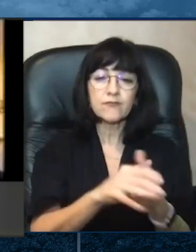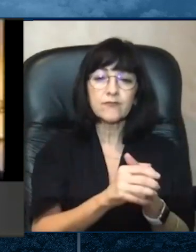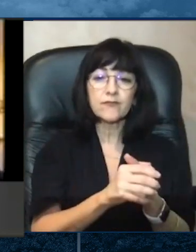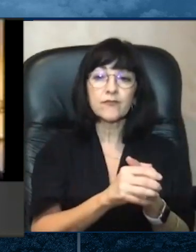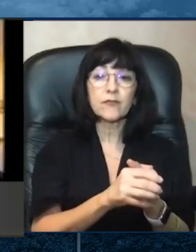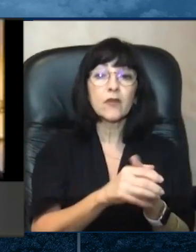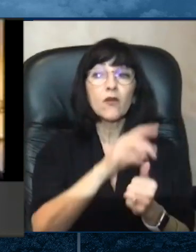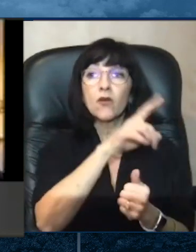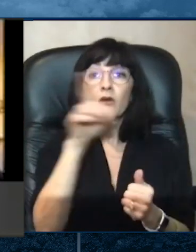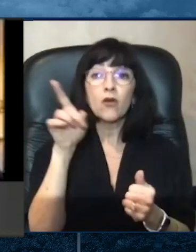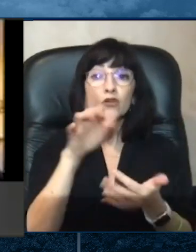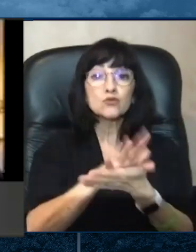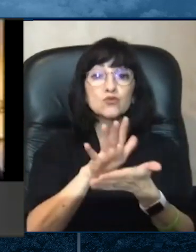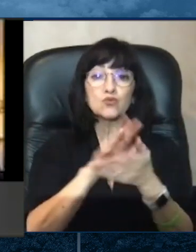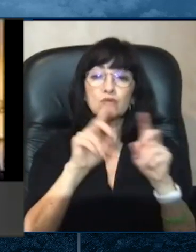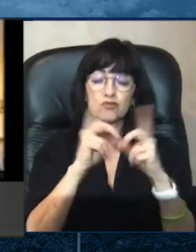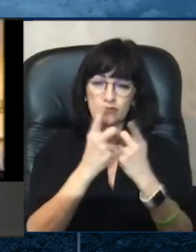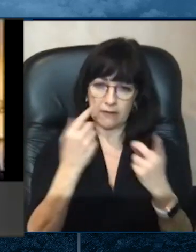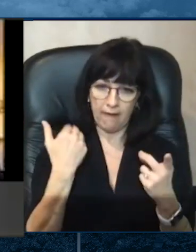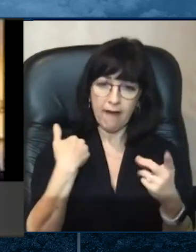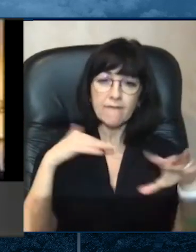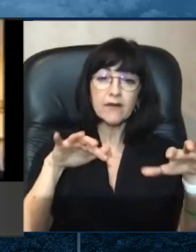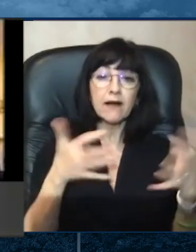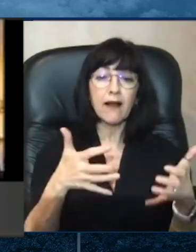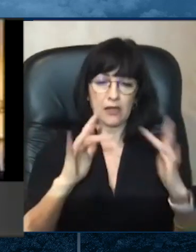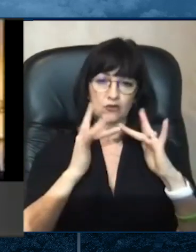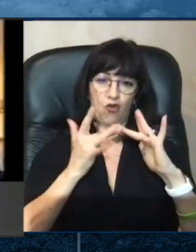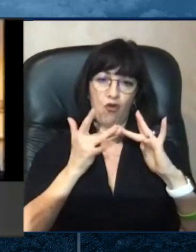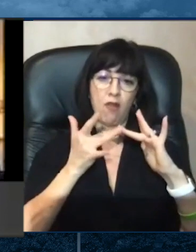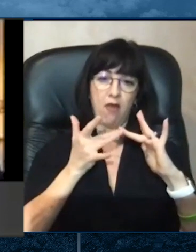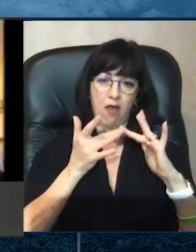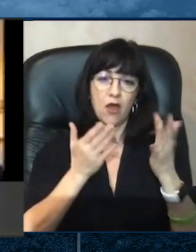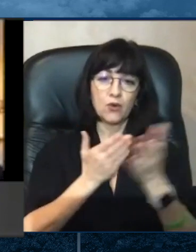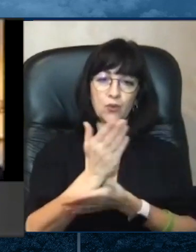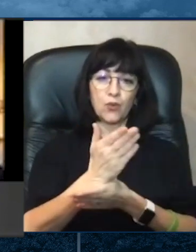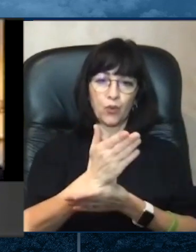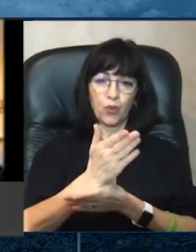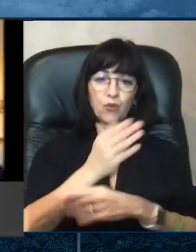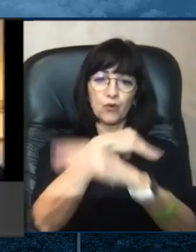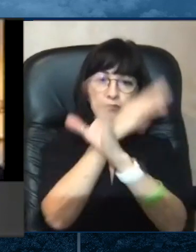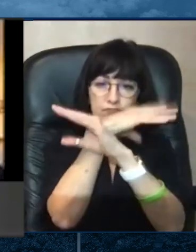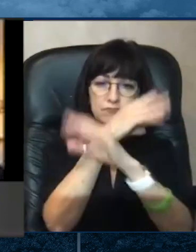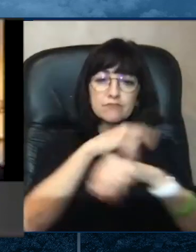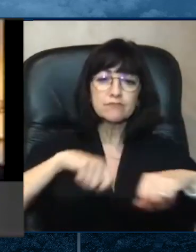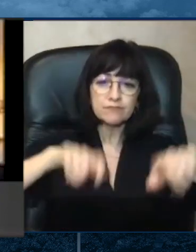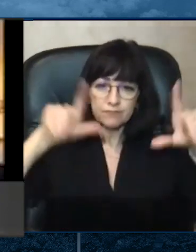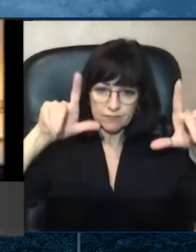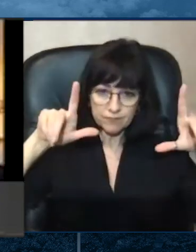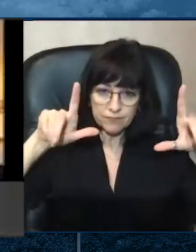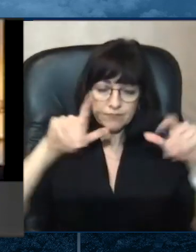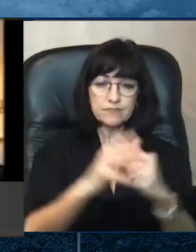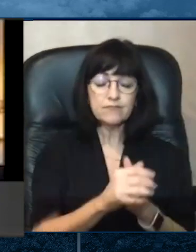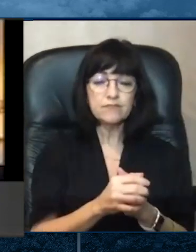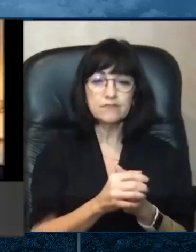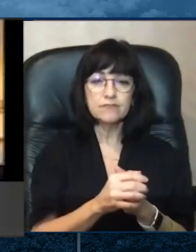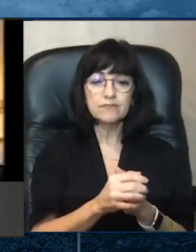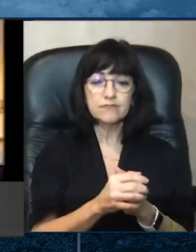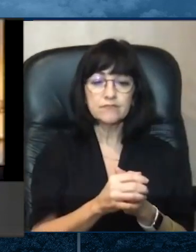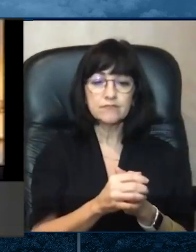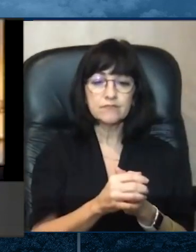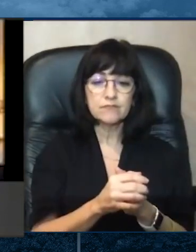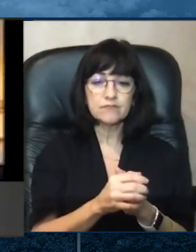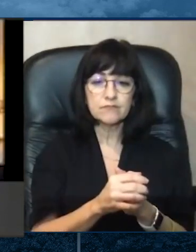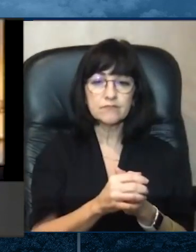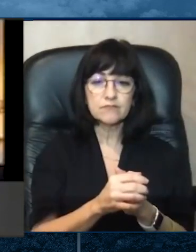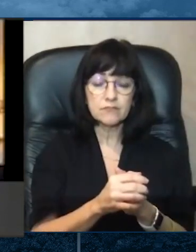students. And that they don't put more than necessary